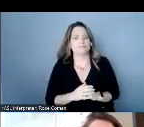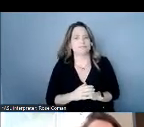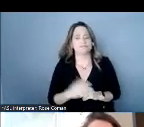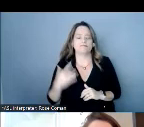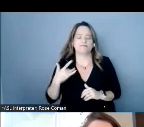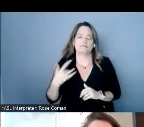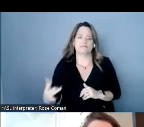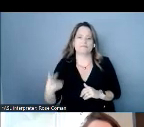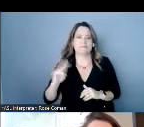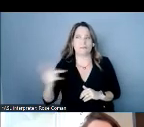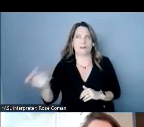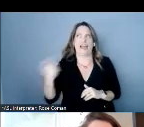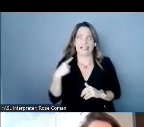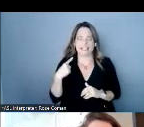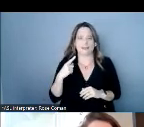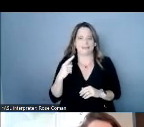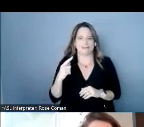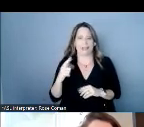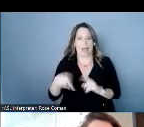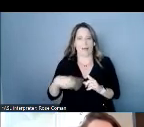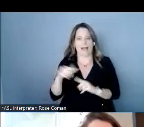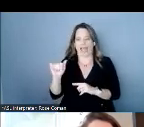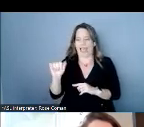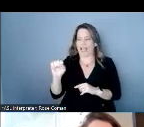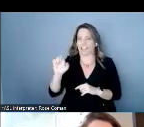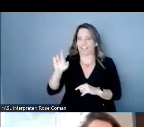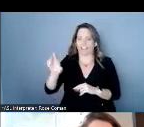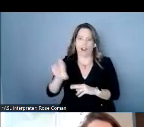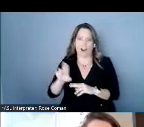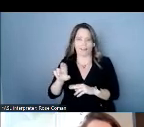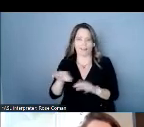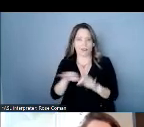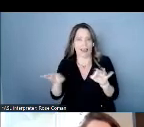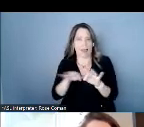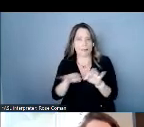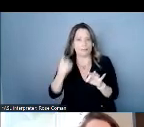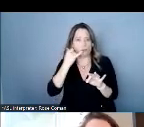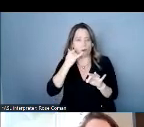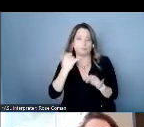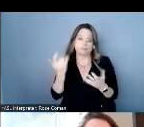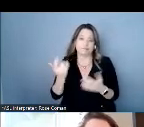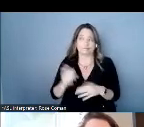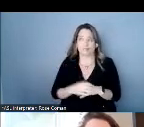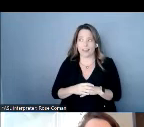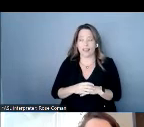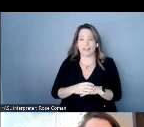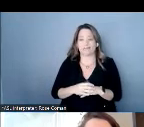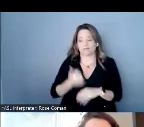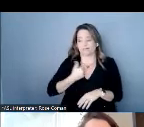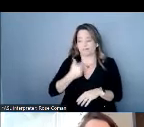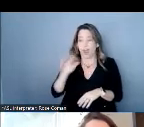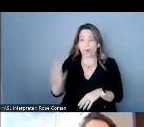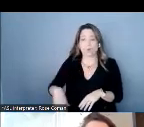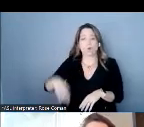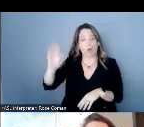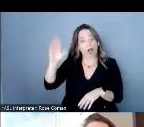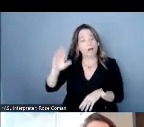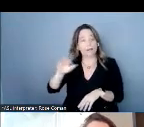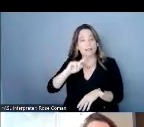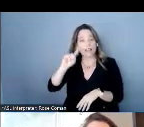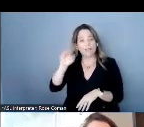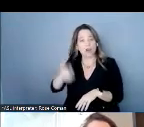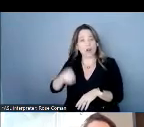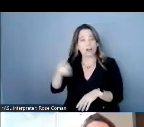jen um as as somebody who grew up in the deaf and hard of hearing community for a long time there